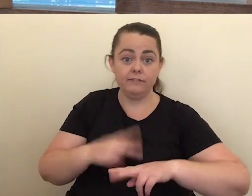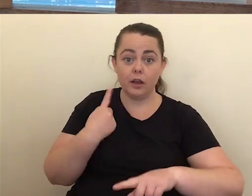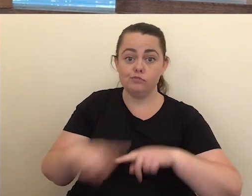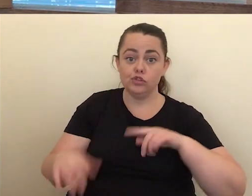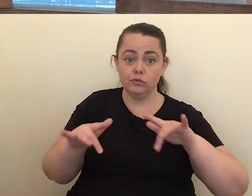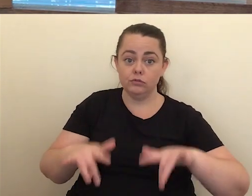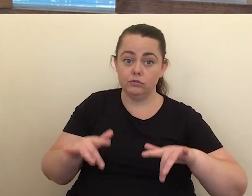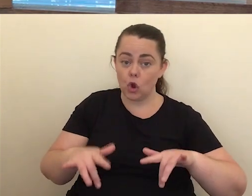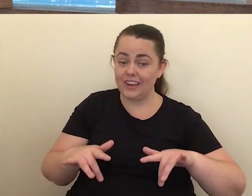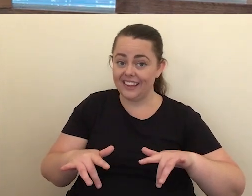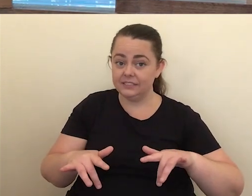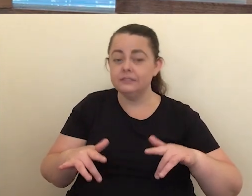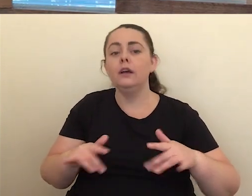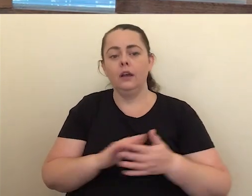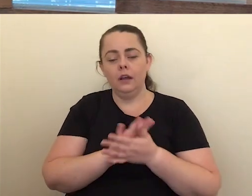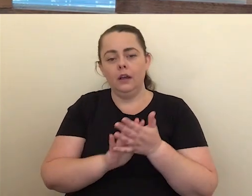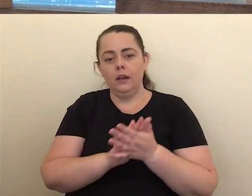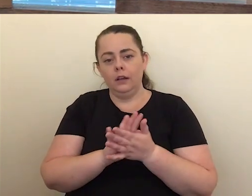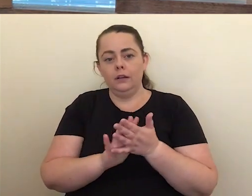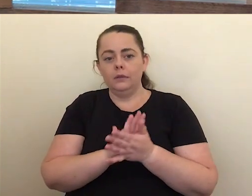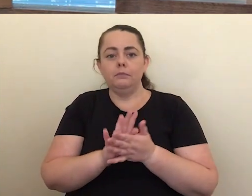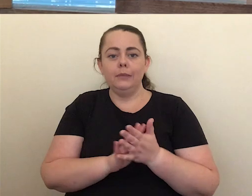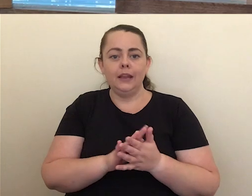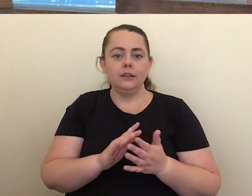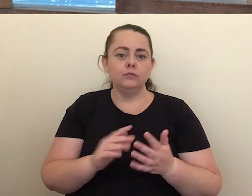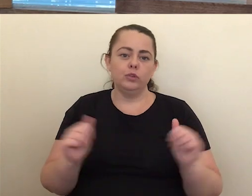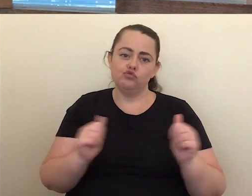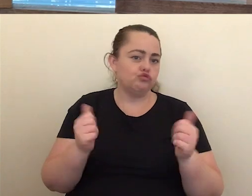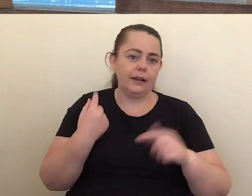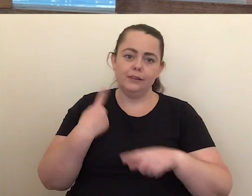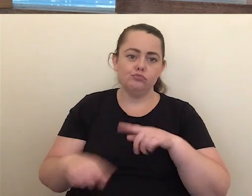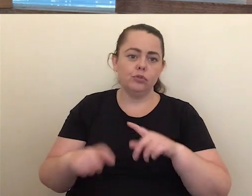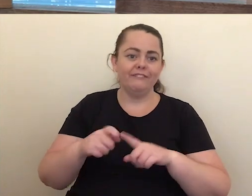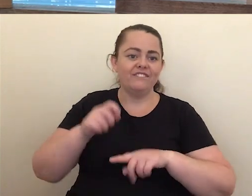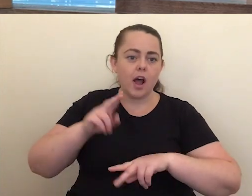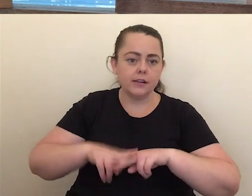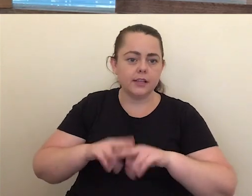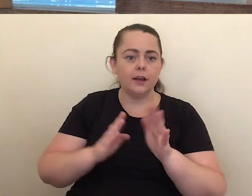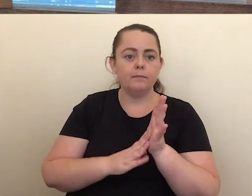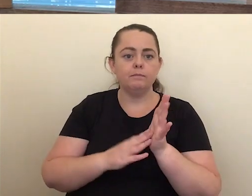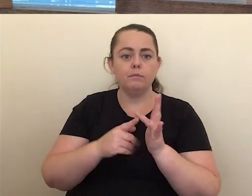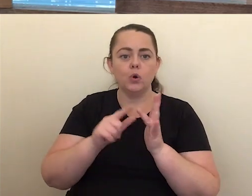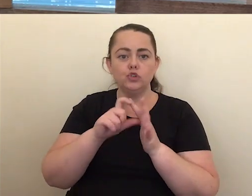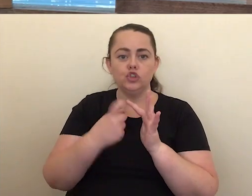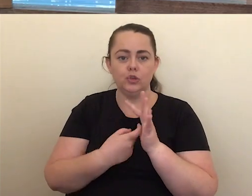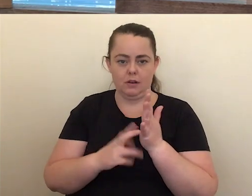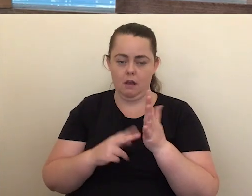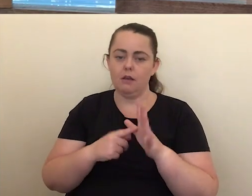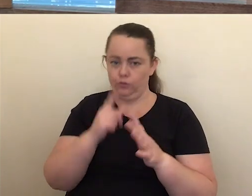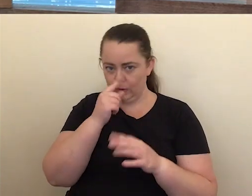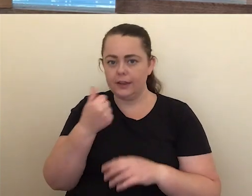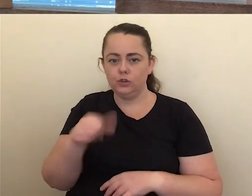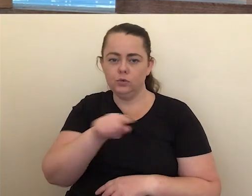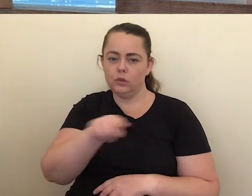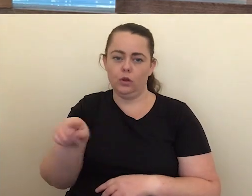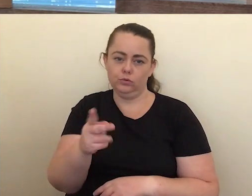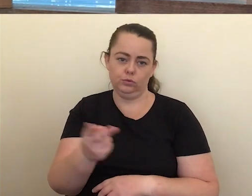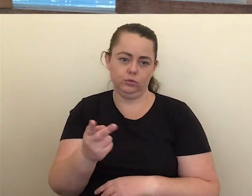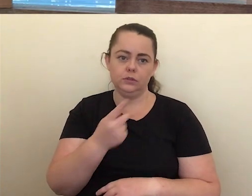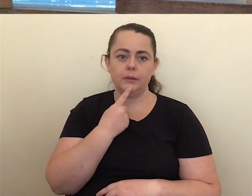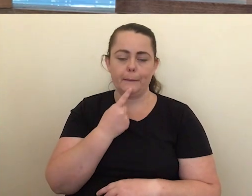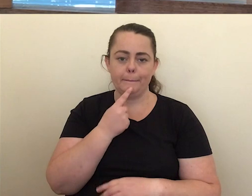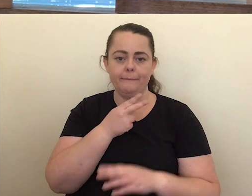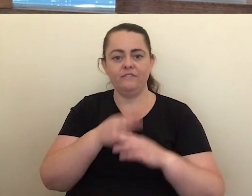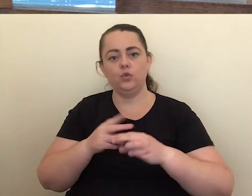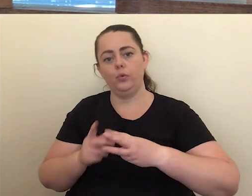as a booster and if not we already have Pfizer and Moderna approved for use as a booster in those circumstances. So thank you